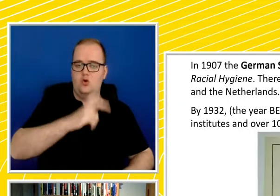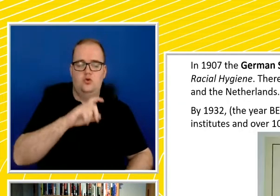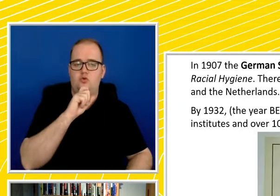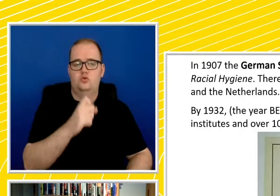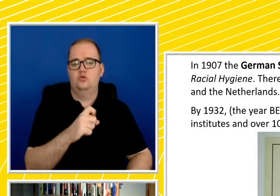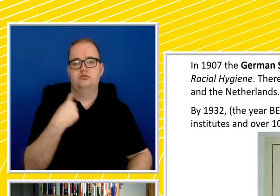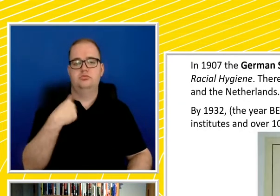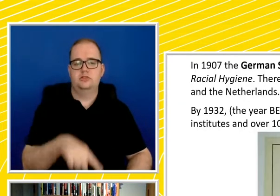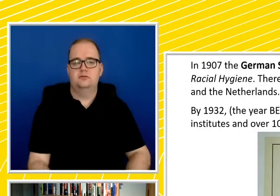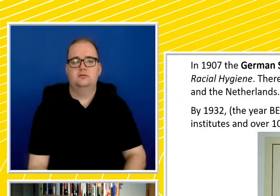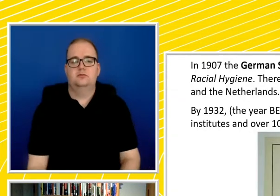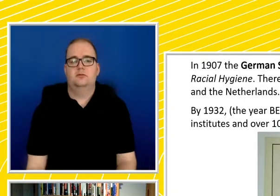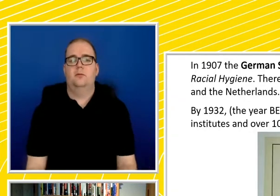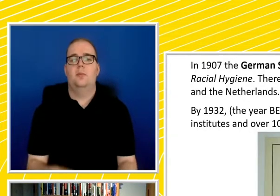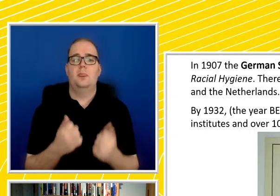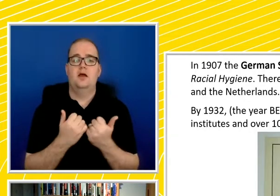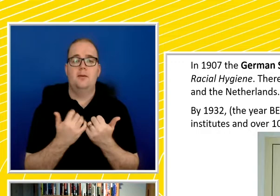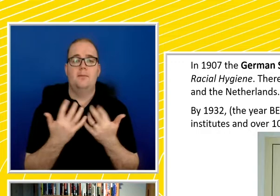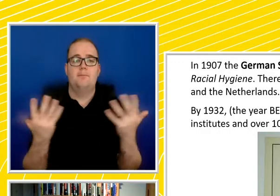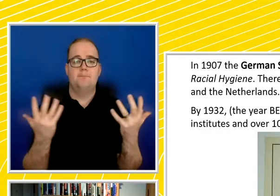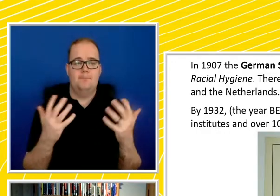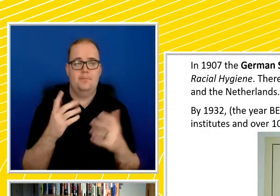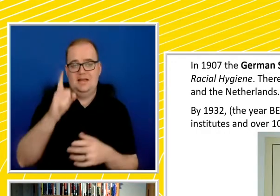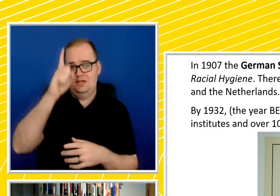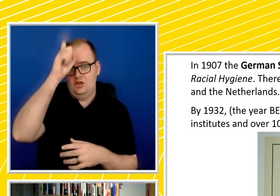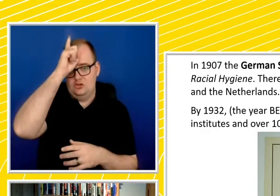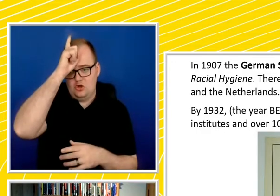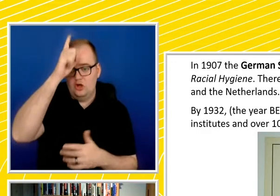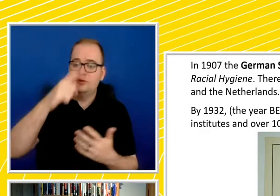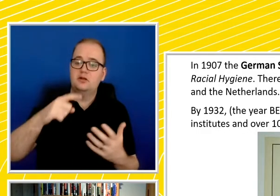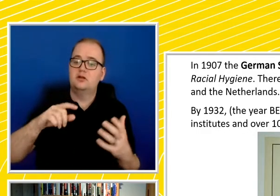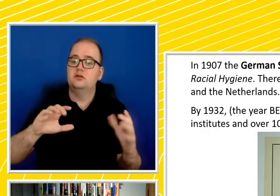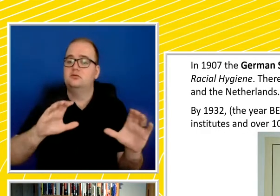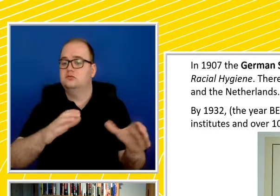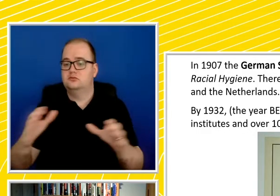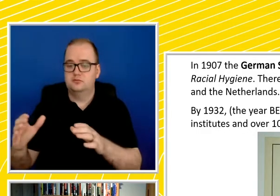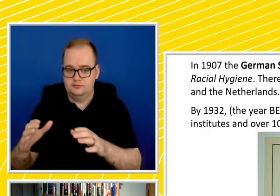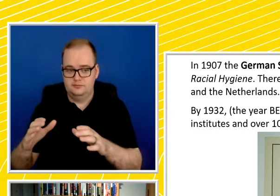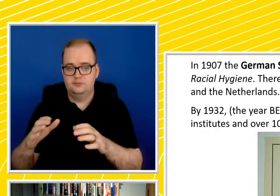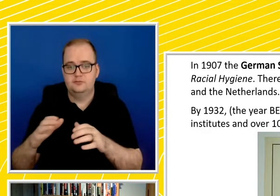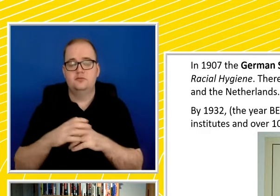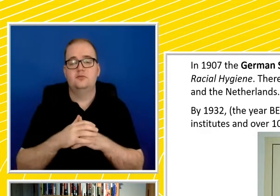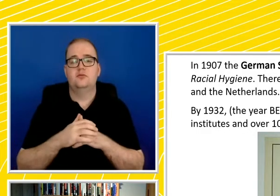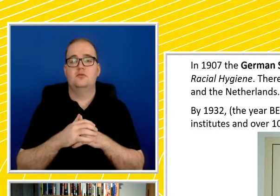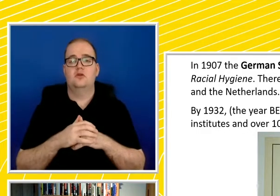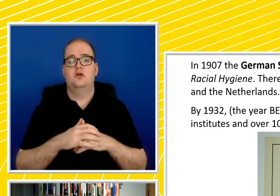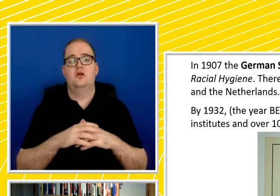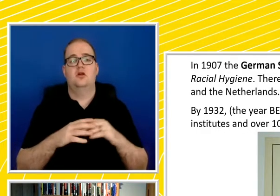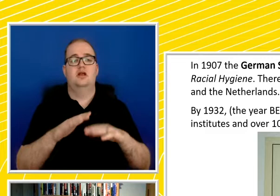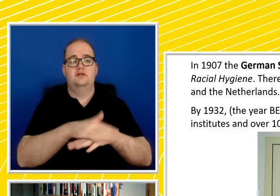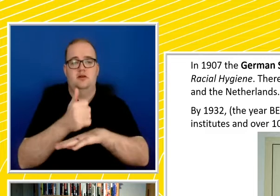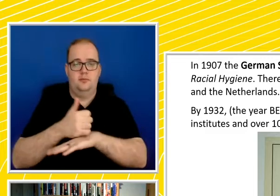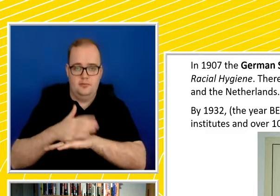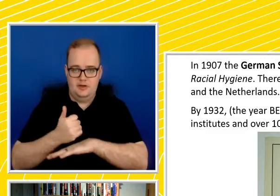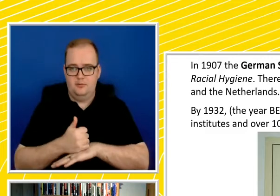there's a number of German societies for race hygiene that are established throughout the world in Britain, Sweden, the United States, the